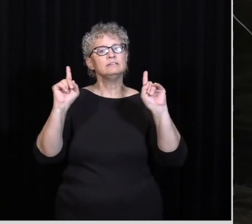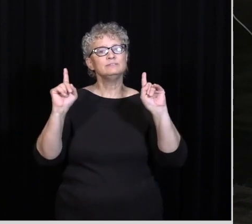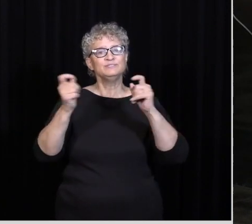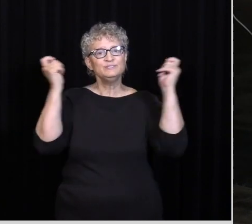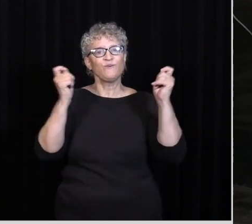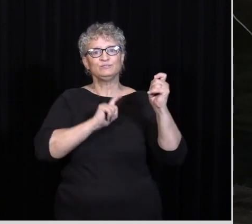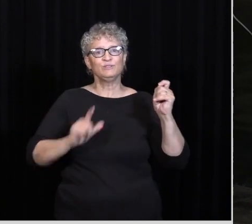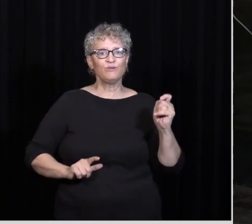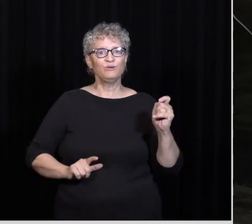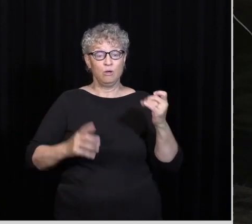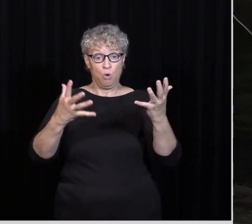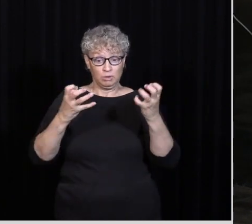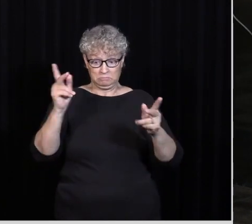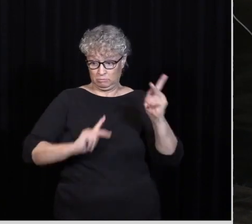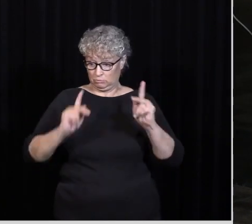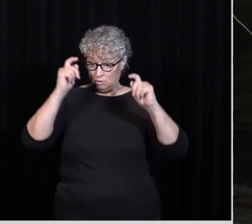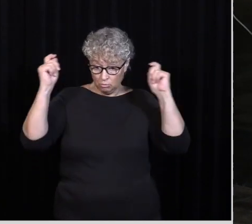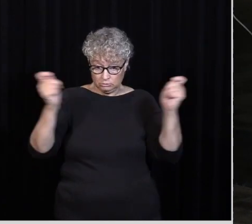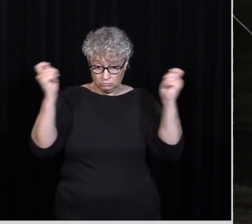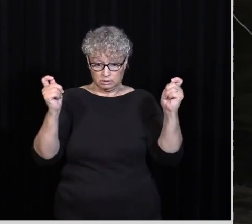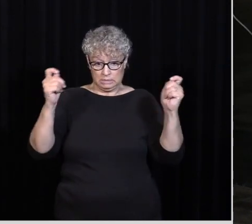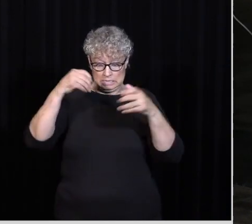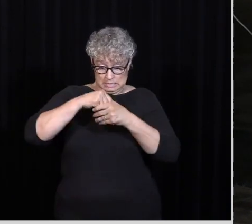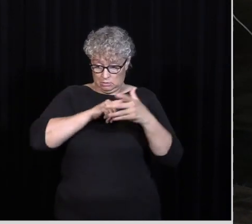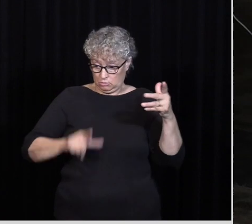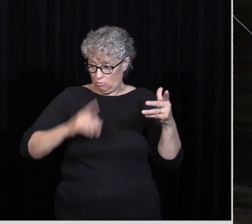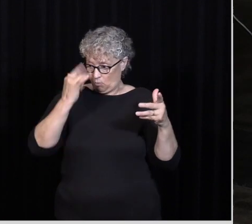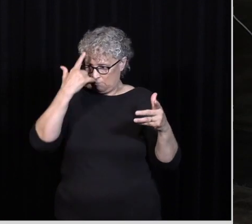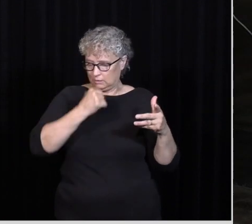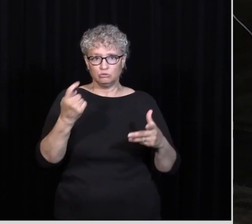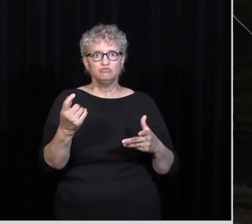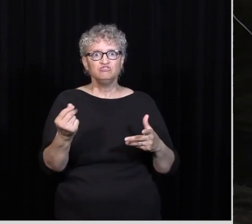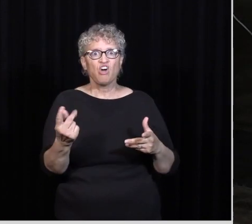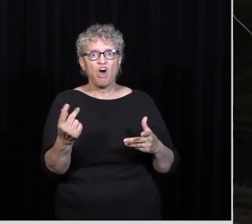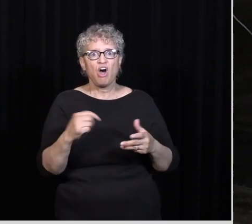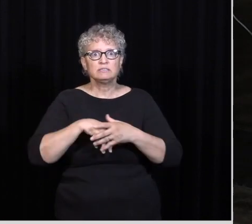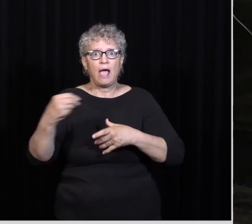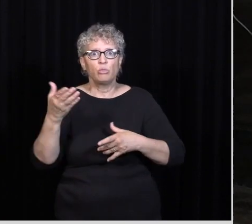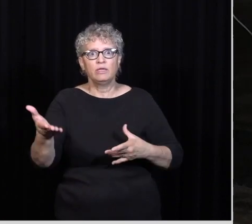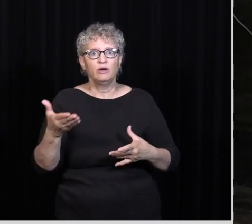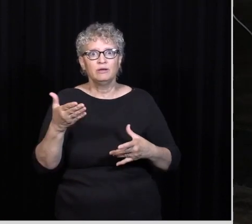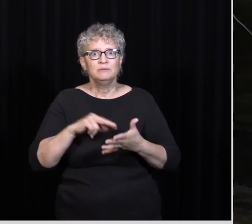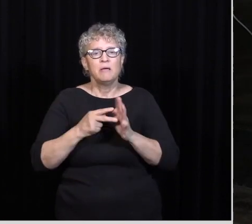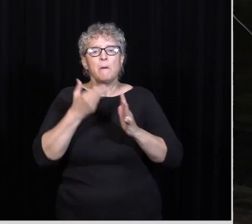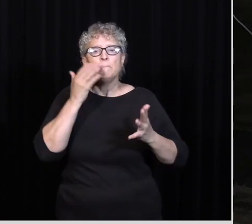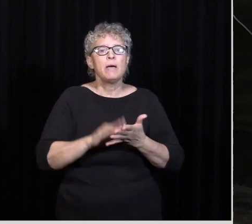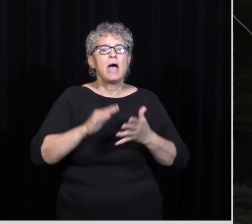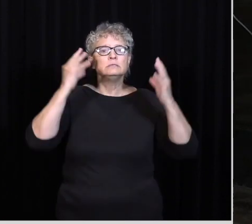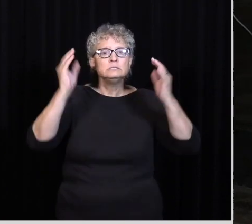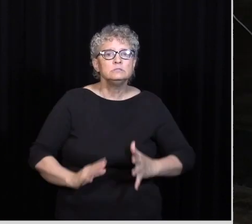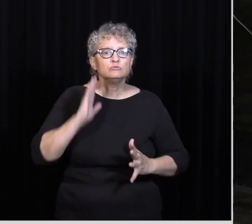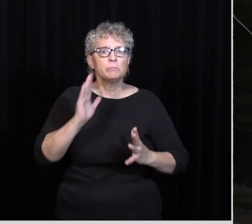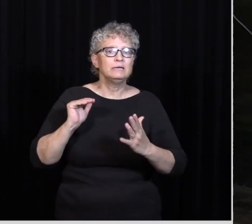And he wants them to rejoice In the Lord Because there's dogs out there Like, bad teachers People are going to come Against them And he's like, guys